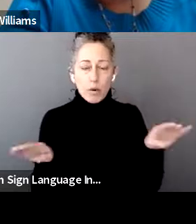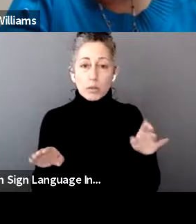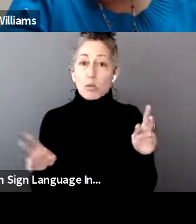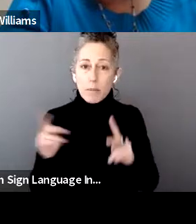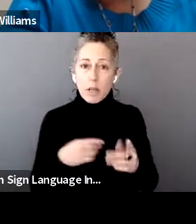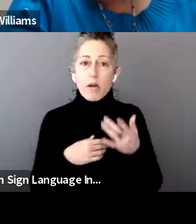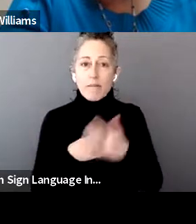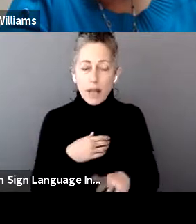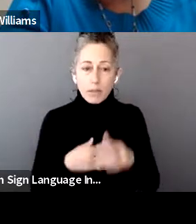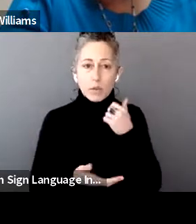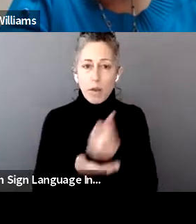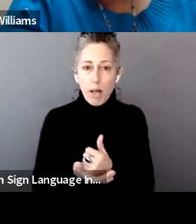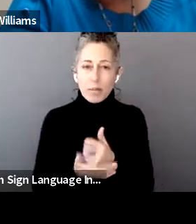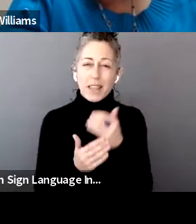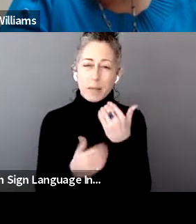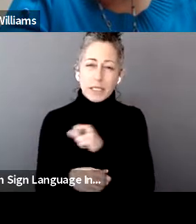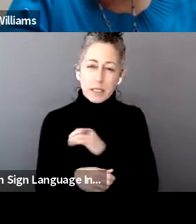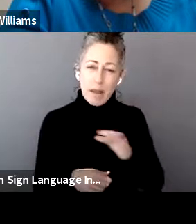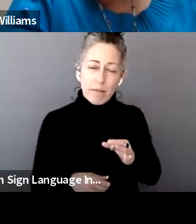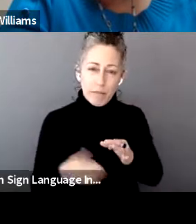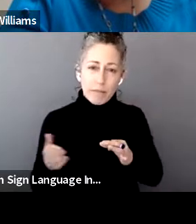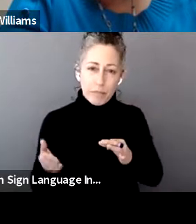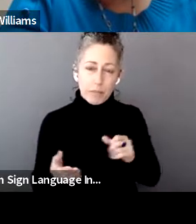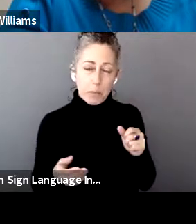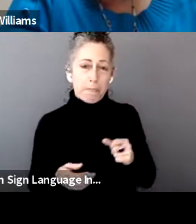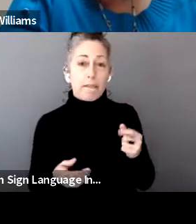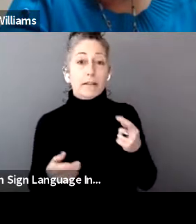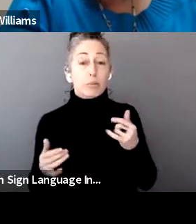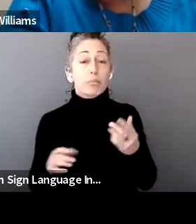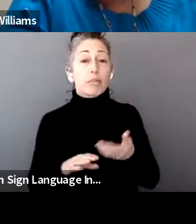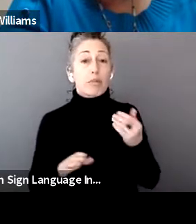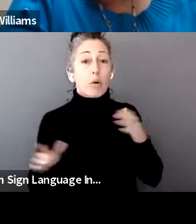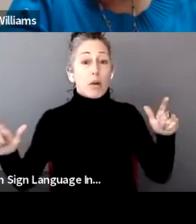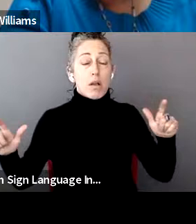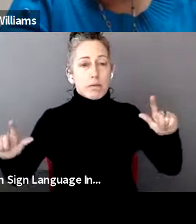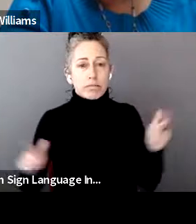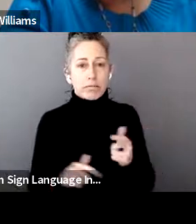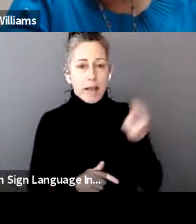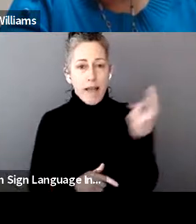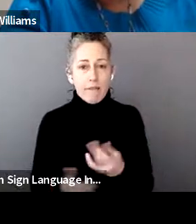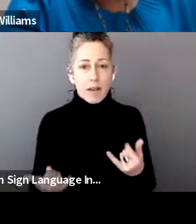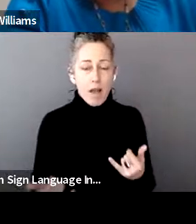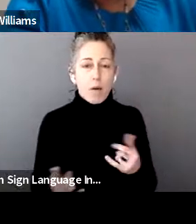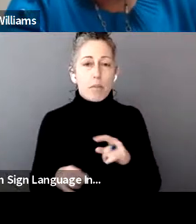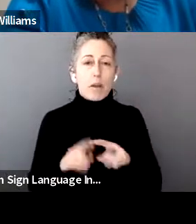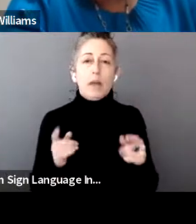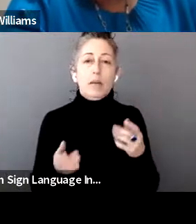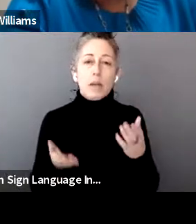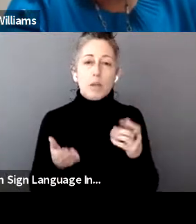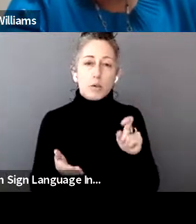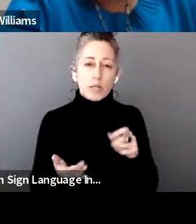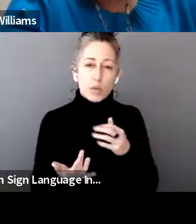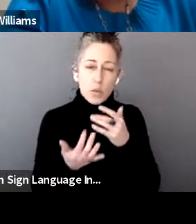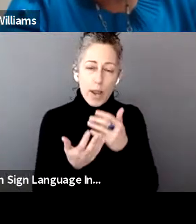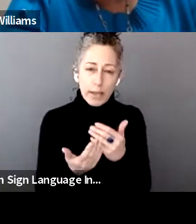They are on limited staff. have half the staff in the office to do to social distancing guidelines. So you may have to wait a little